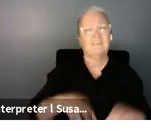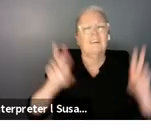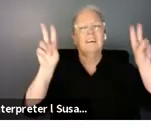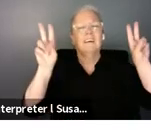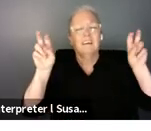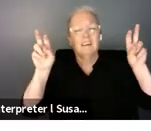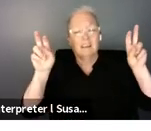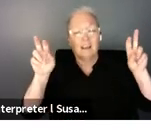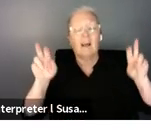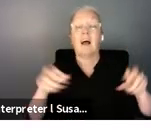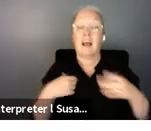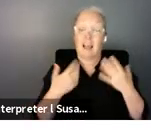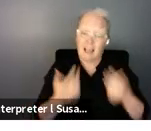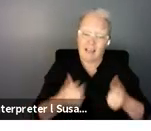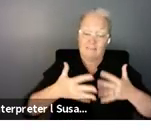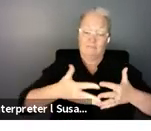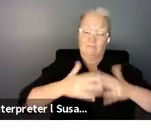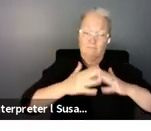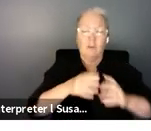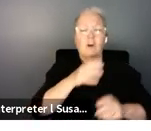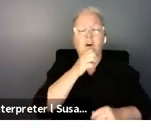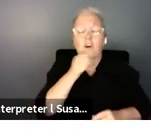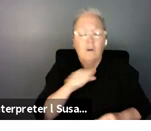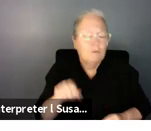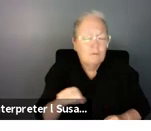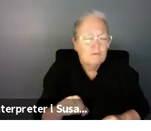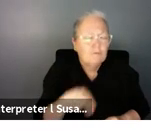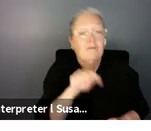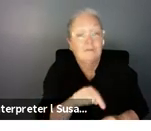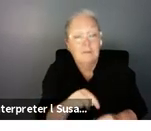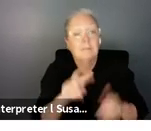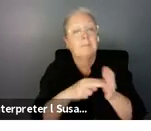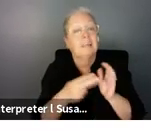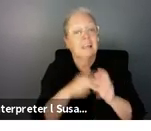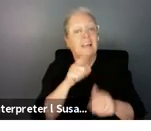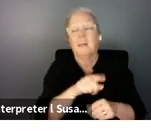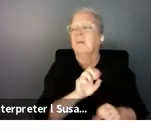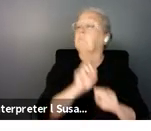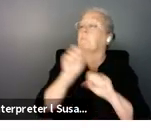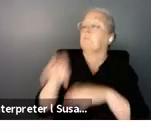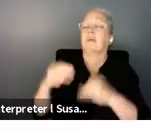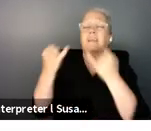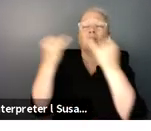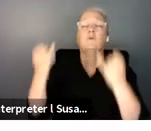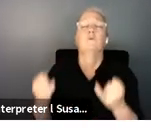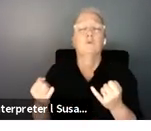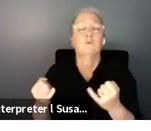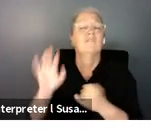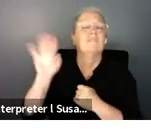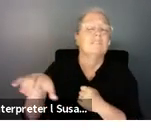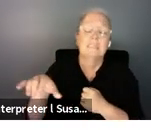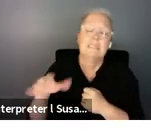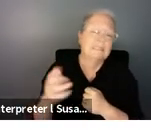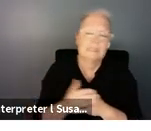accepted um there isn't the assumption that older people will be institutionalized i can be quite frank sometimes aging in